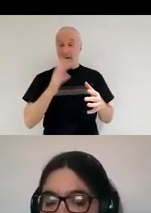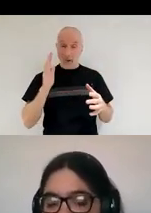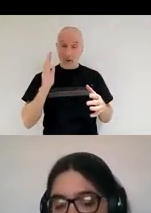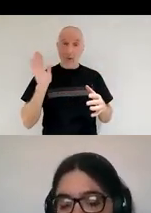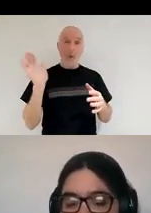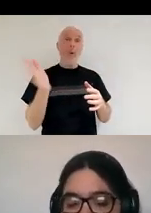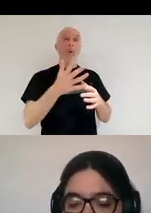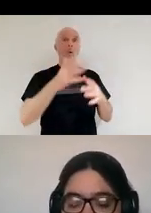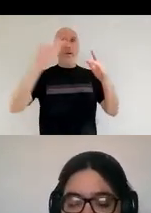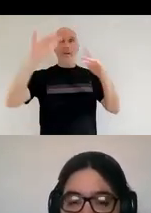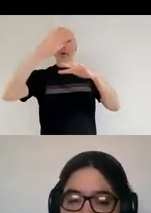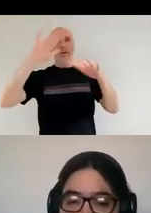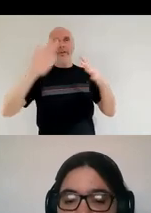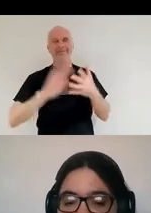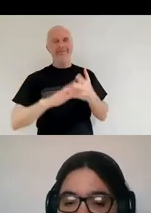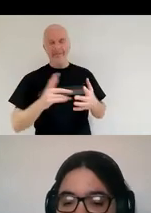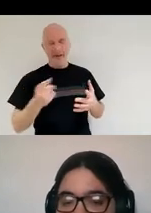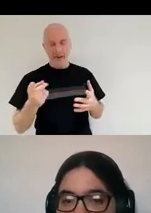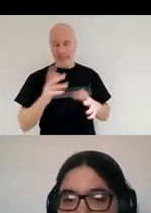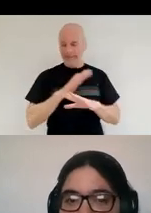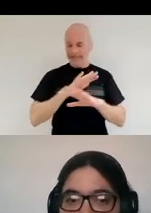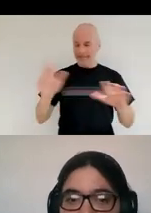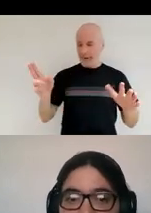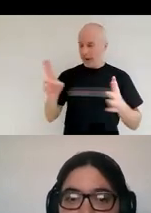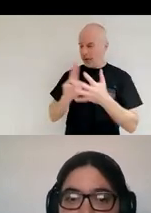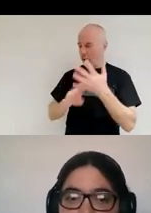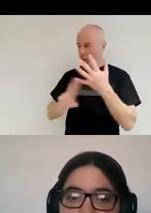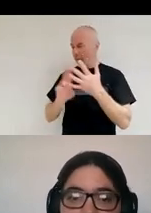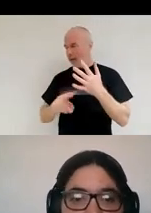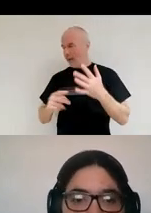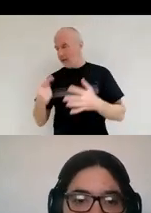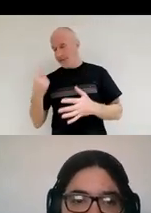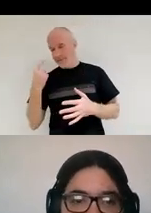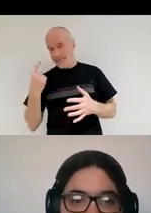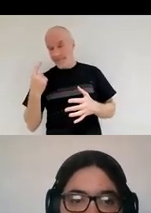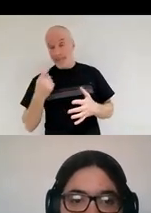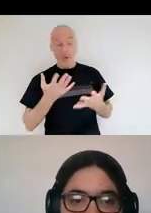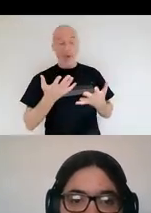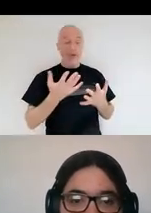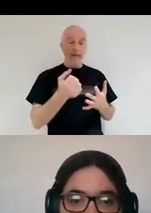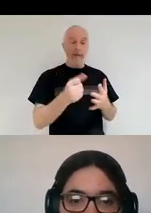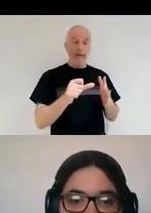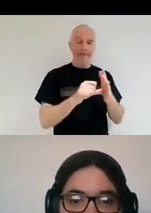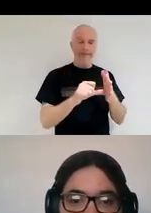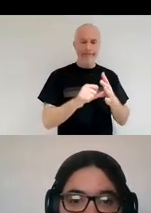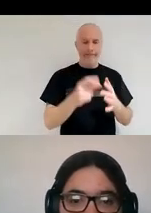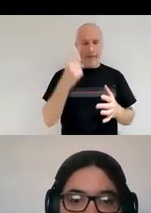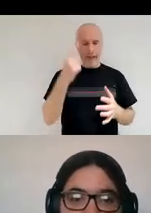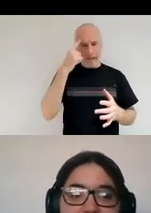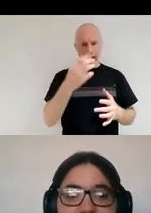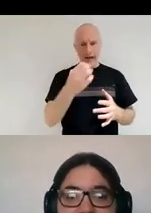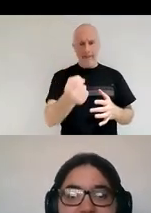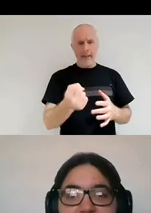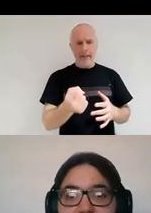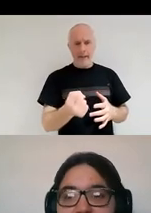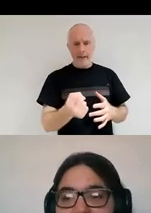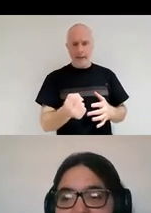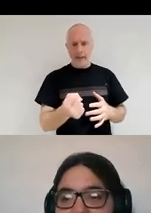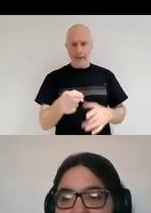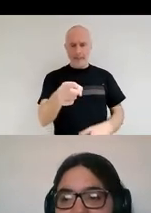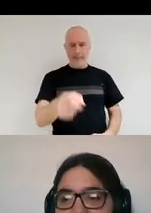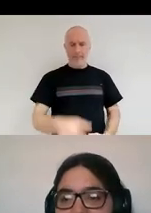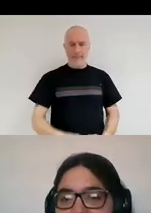galaxies. But then we had a little problem that in like, um, so I think I have an extra slide actually with that. Okay. Yeah.